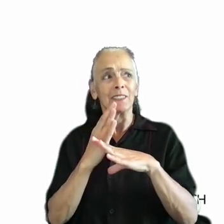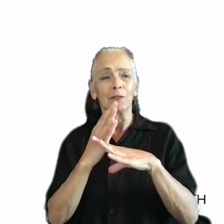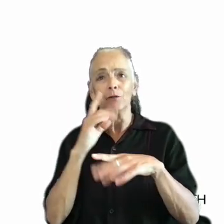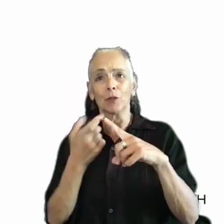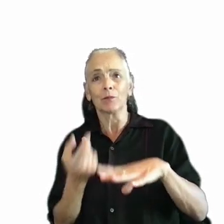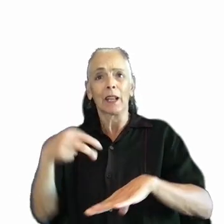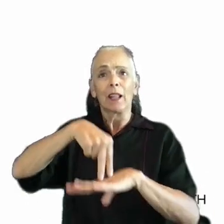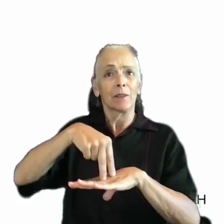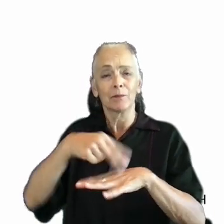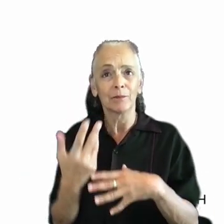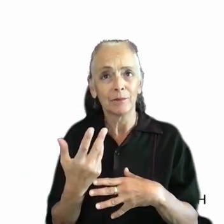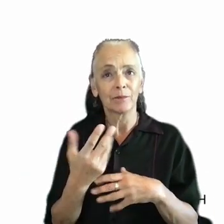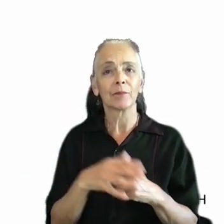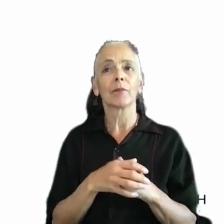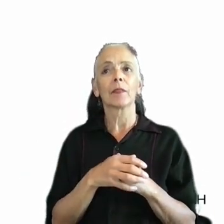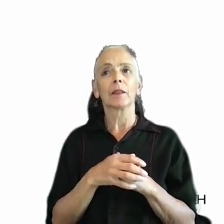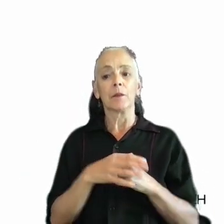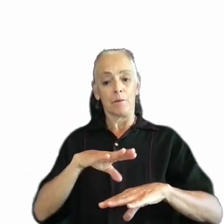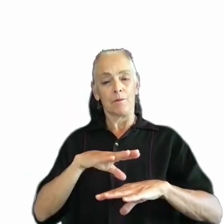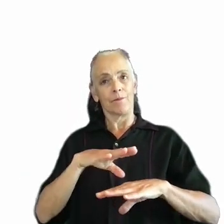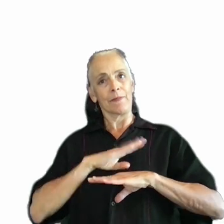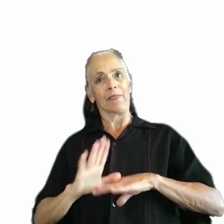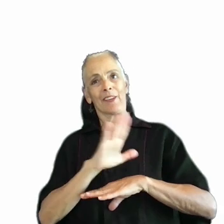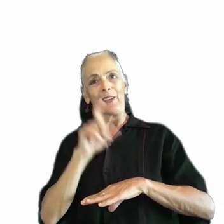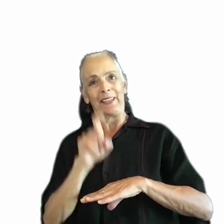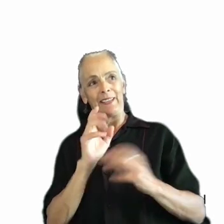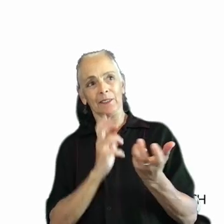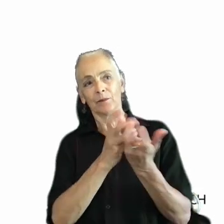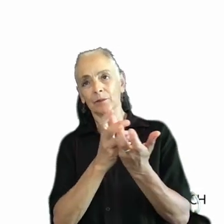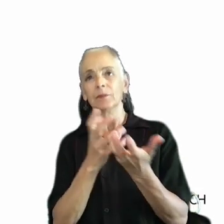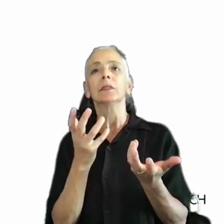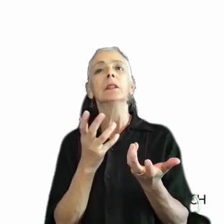we need to start to focus on finding out what those needs are.